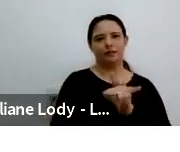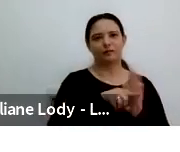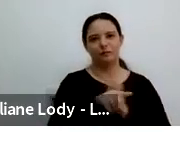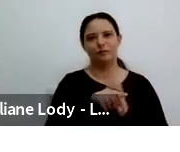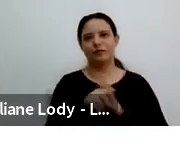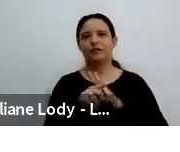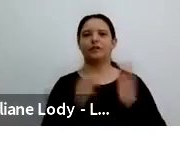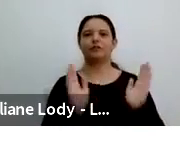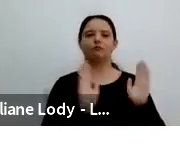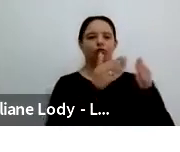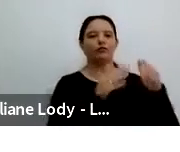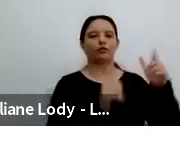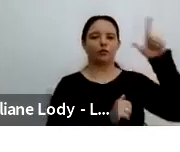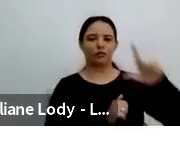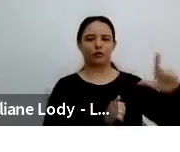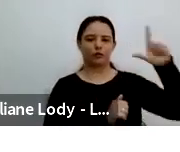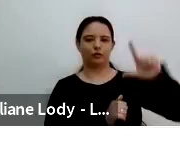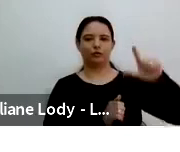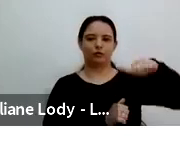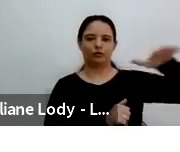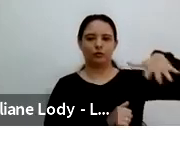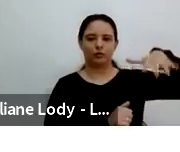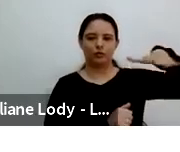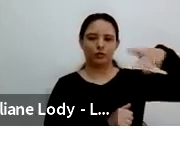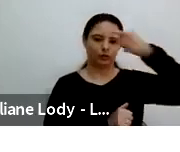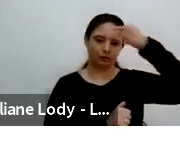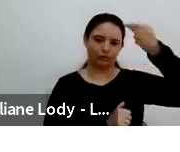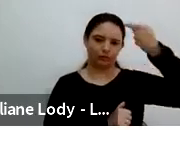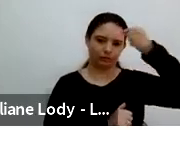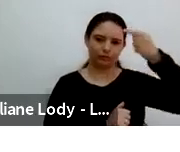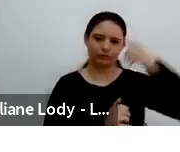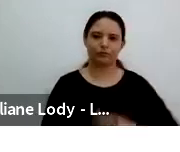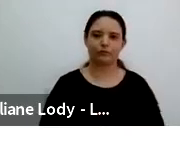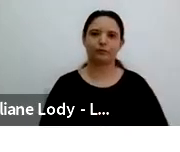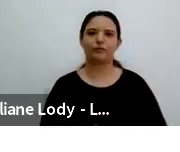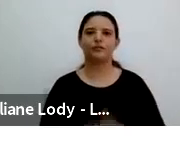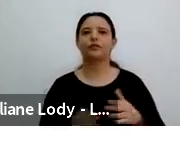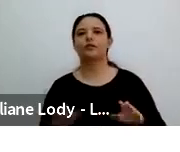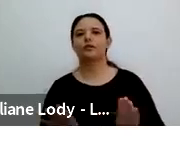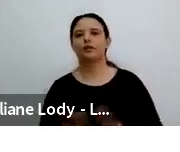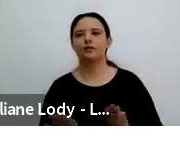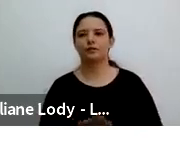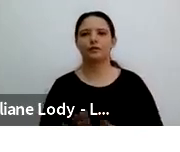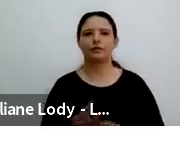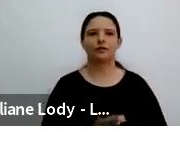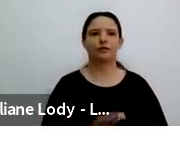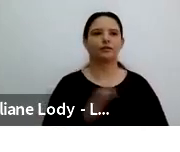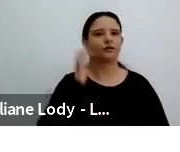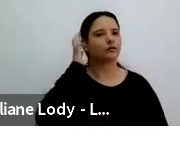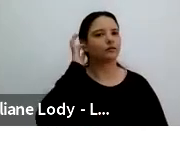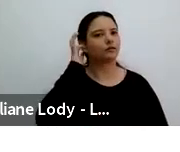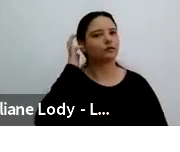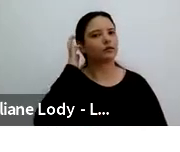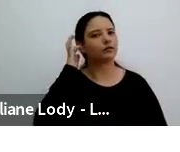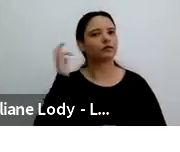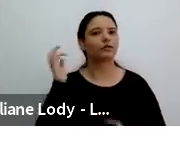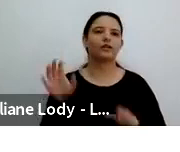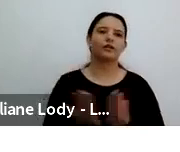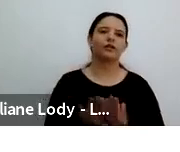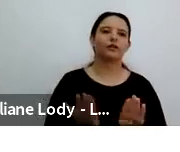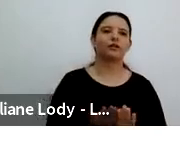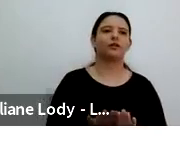in the disciplines and EAP teaching, and unsituated and distributed communicative practices, verbal and nonverbal.